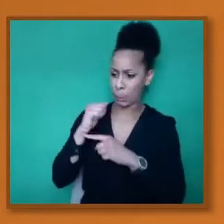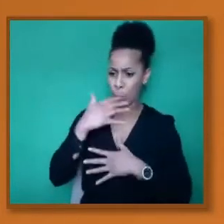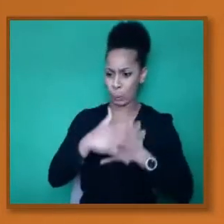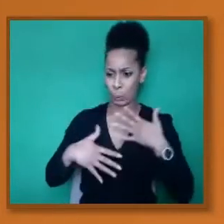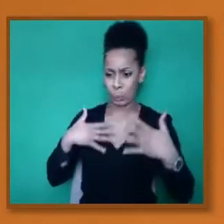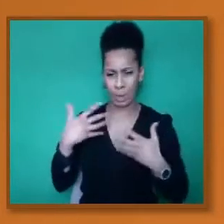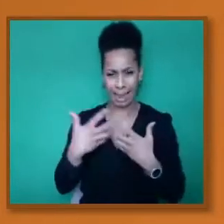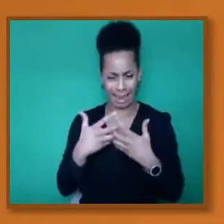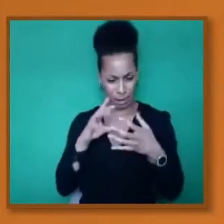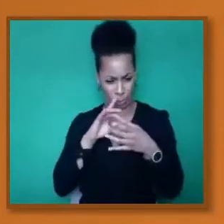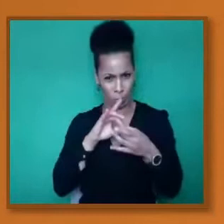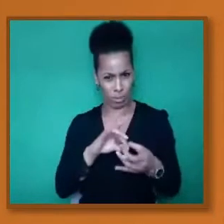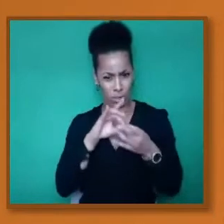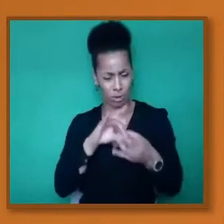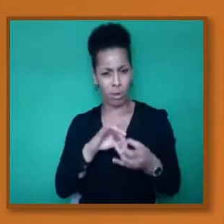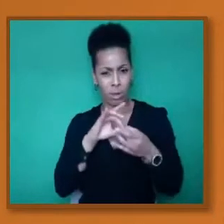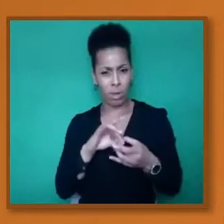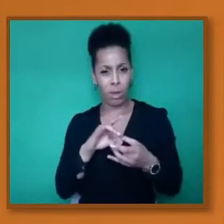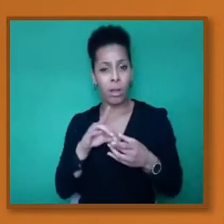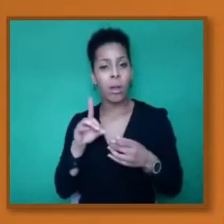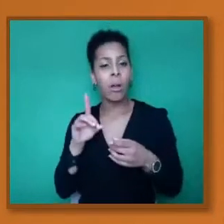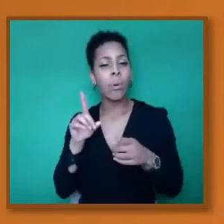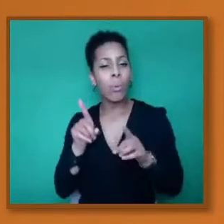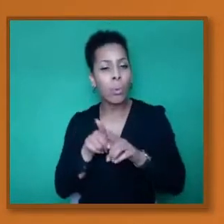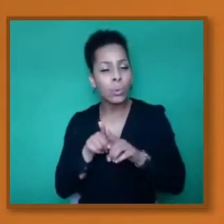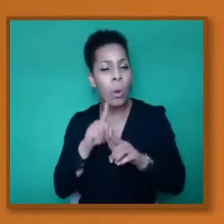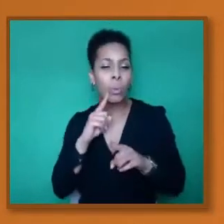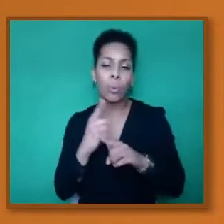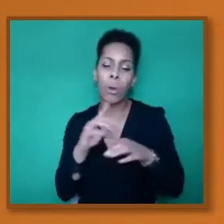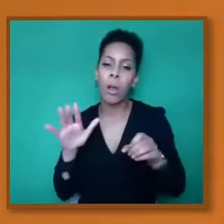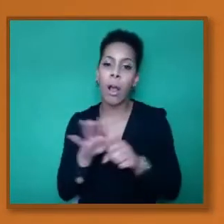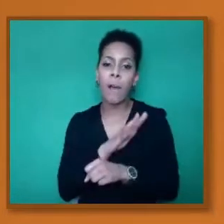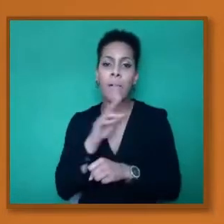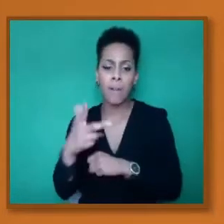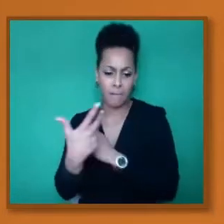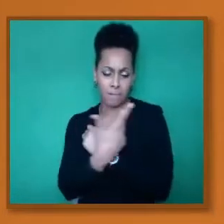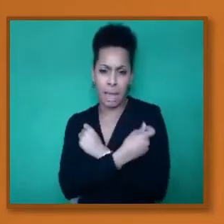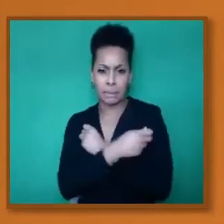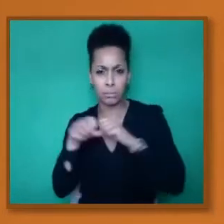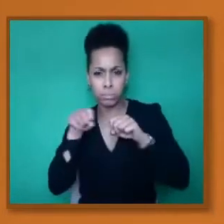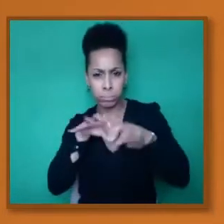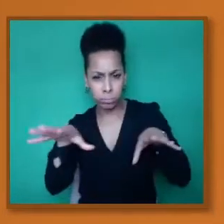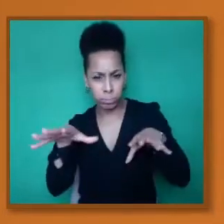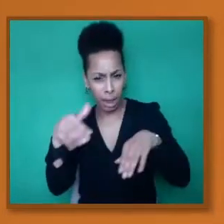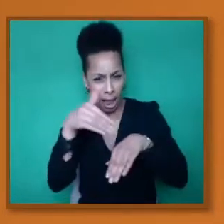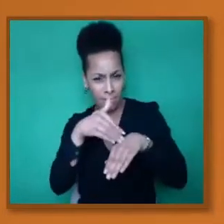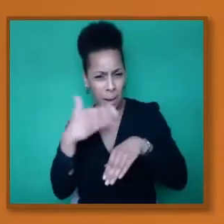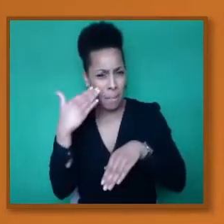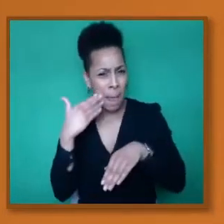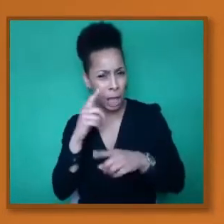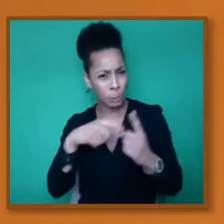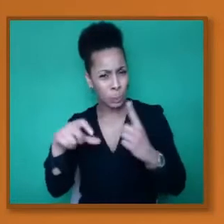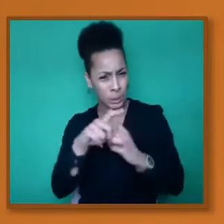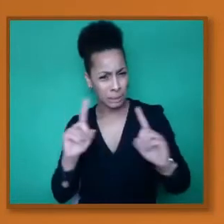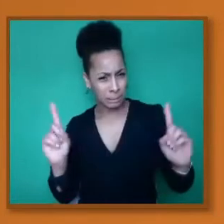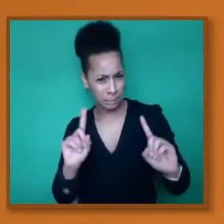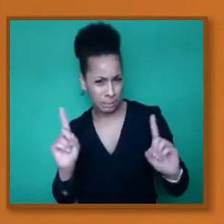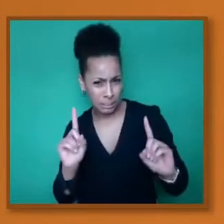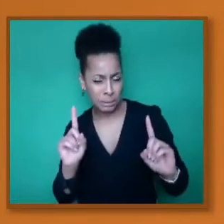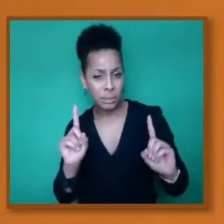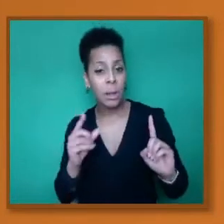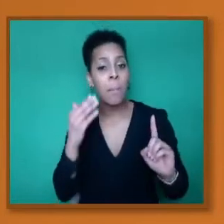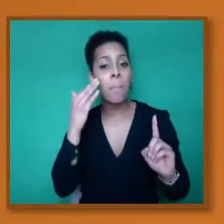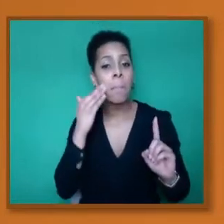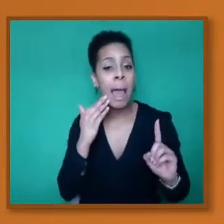program is impacting Black communities. And when I say Black, we mean all of